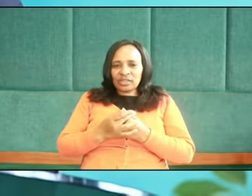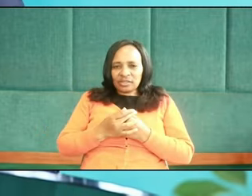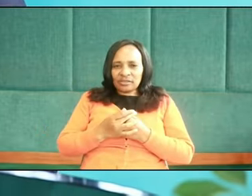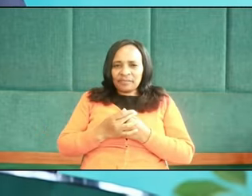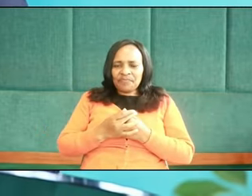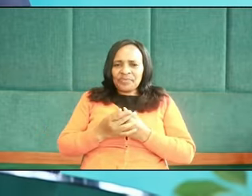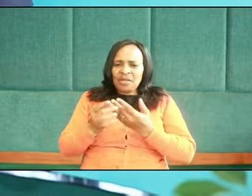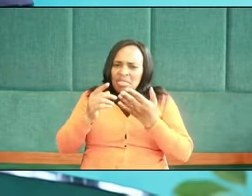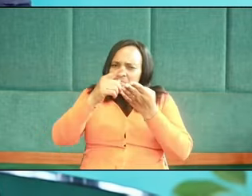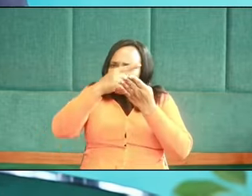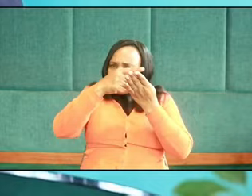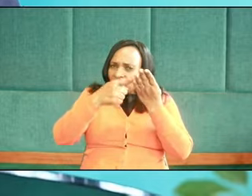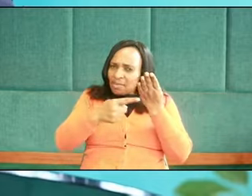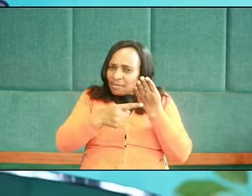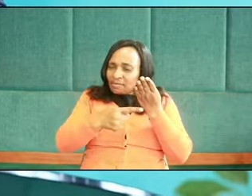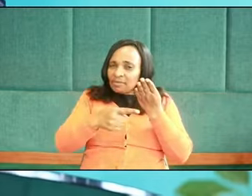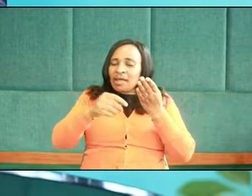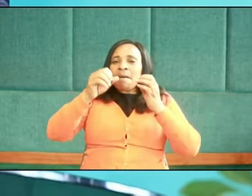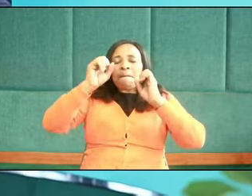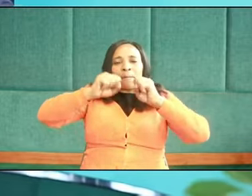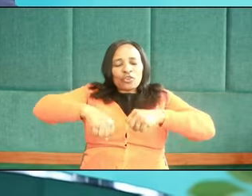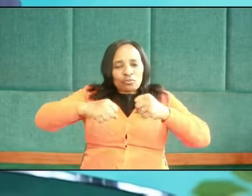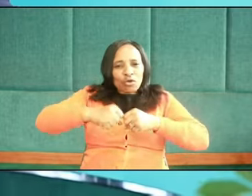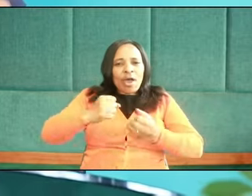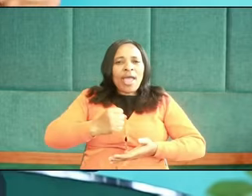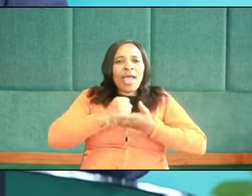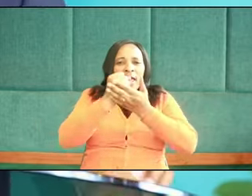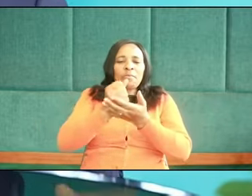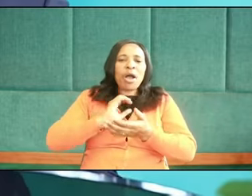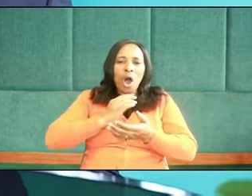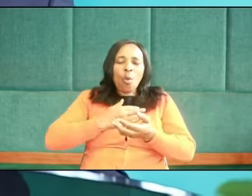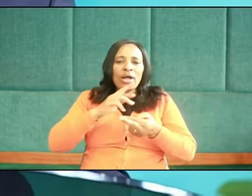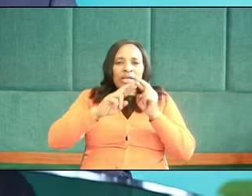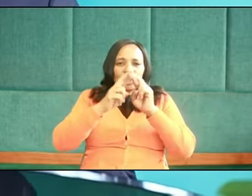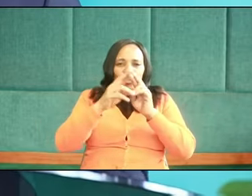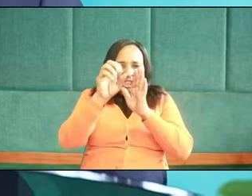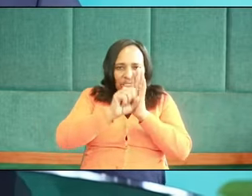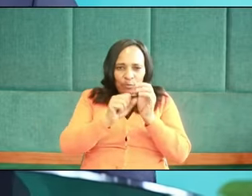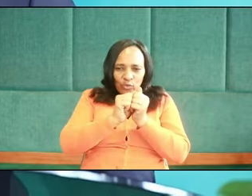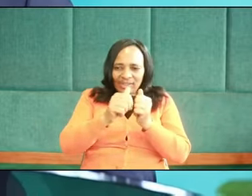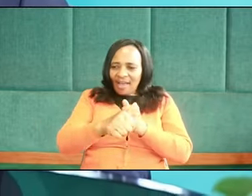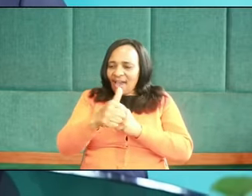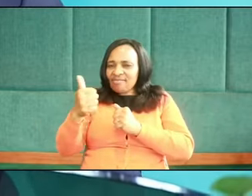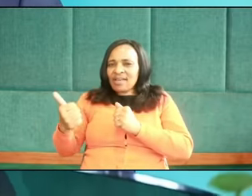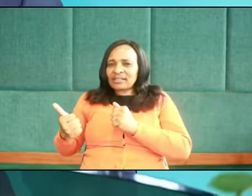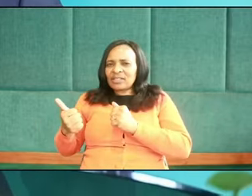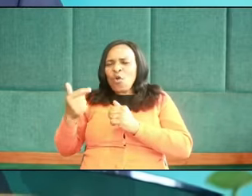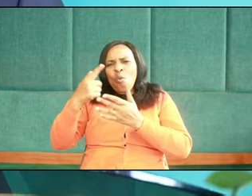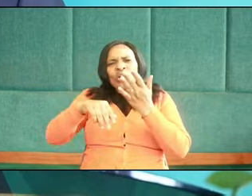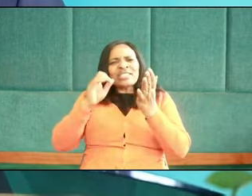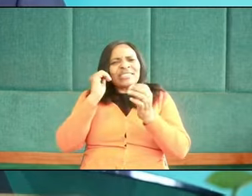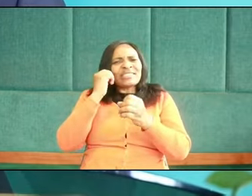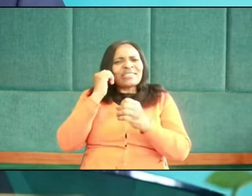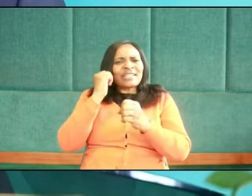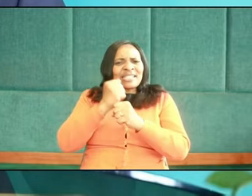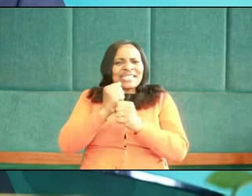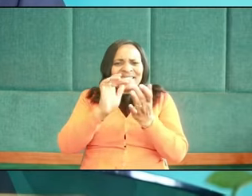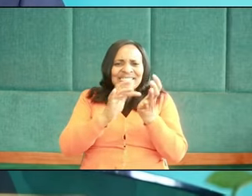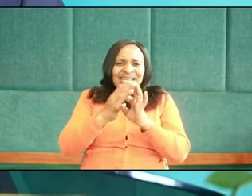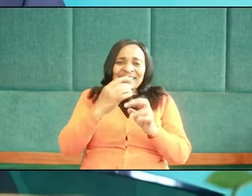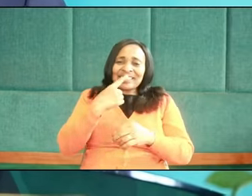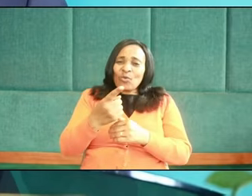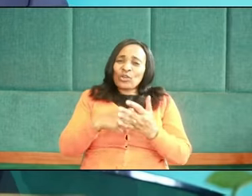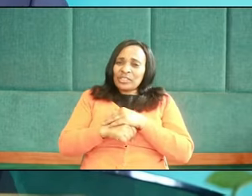They are about our relationship with others. What does Jesus say? In the